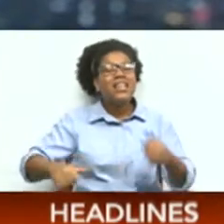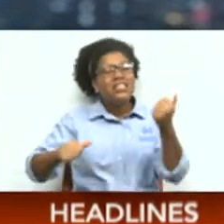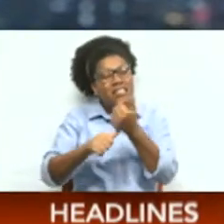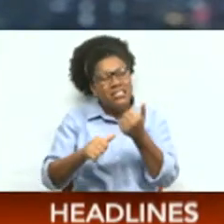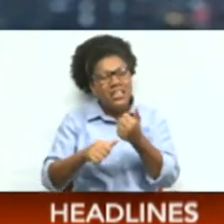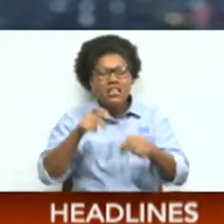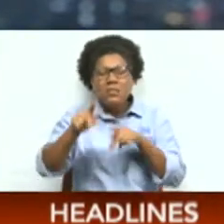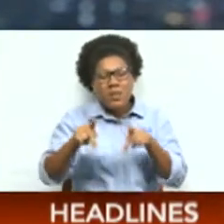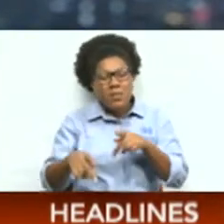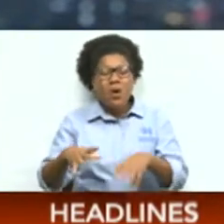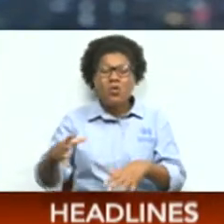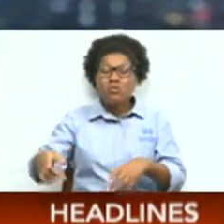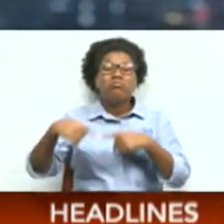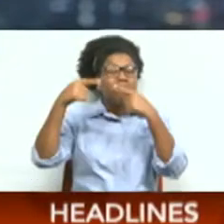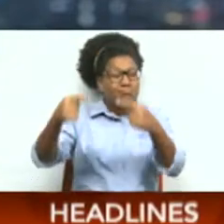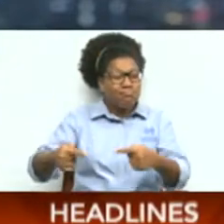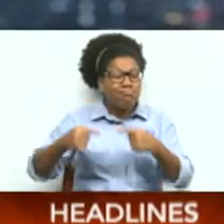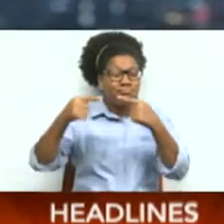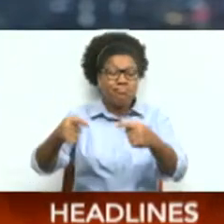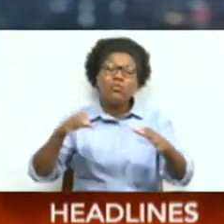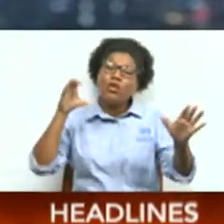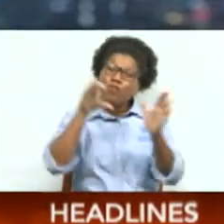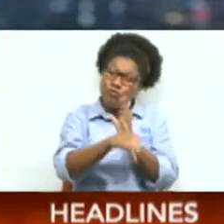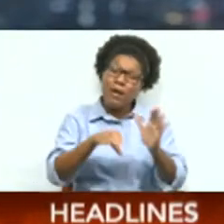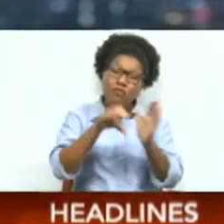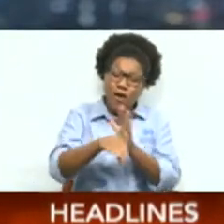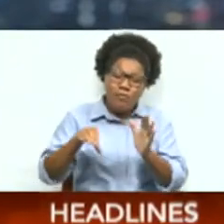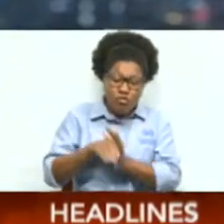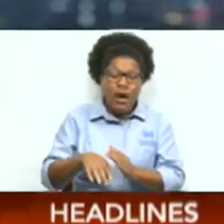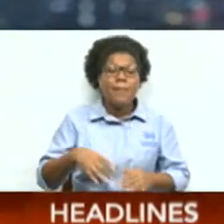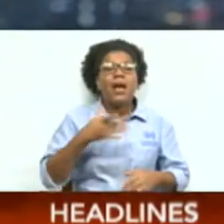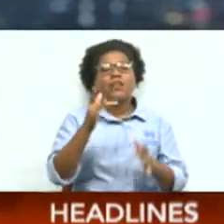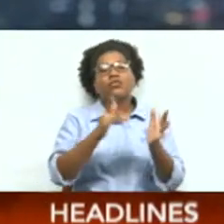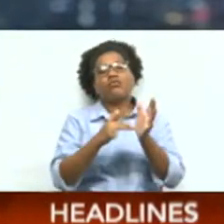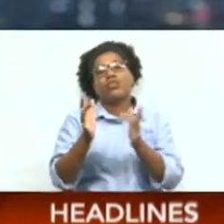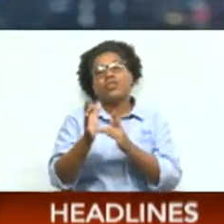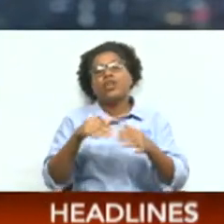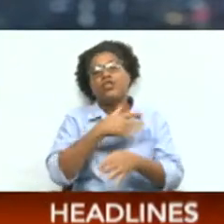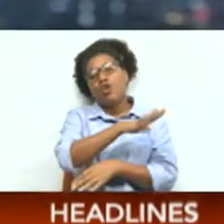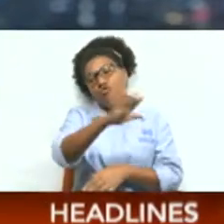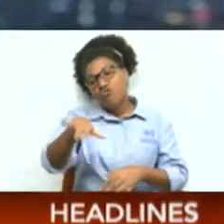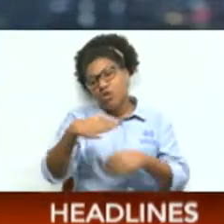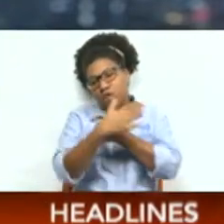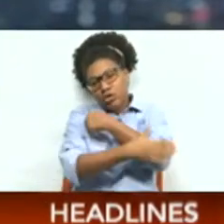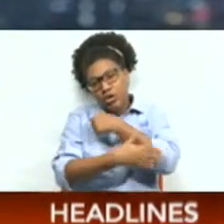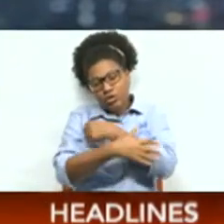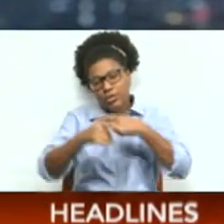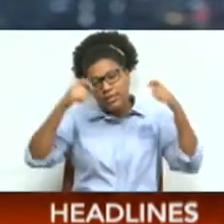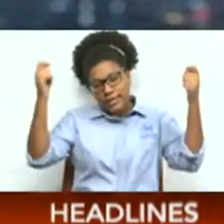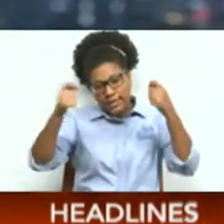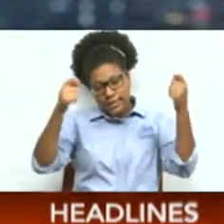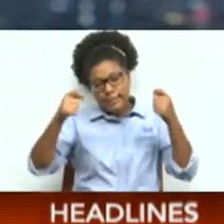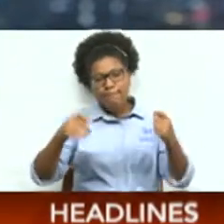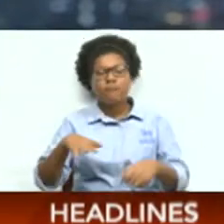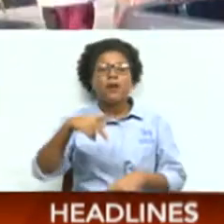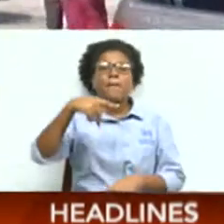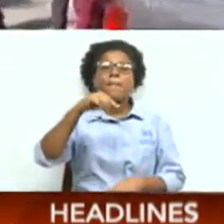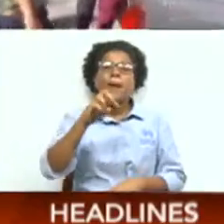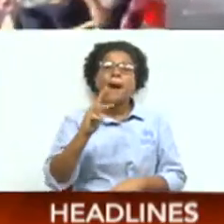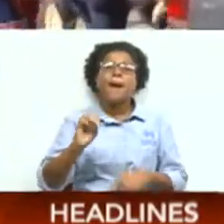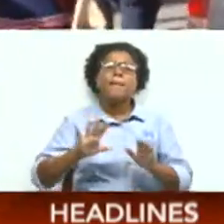plight of crime. He made the comment as Christians across the country celebrated Palm Sunday. Ryan Batreau has this report.